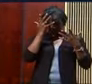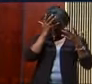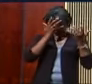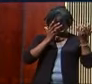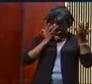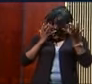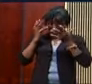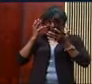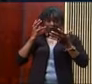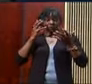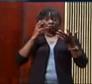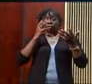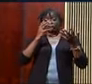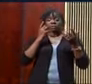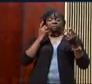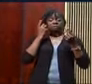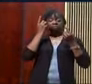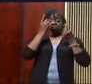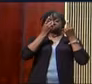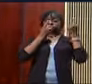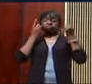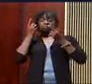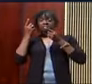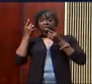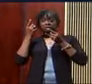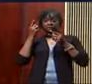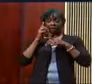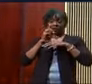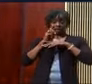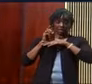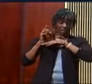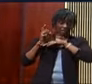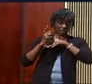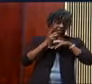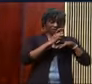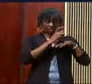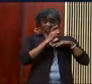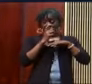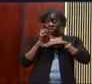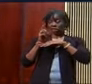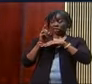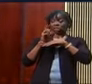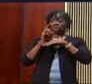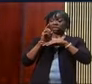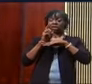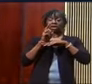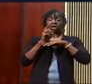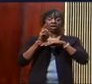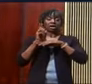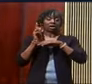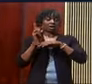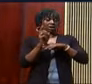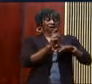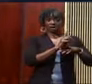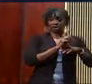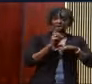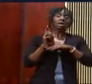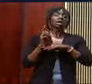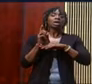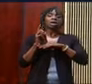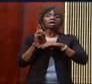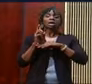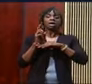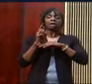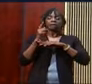because he was still in a mental fog, psychologically, he was still